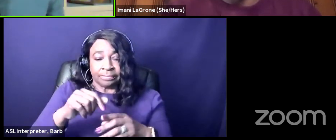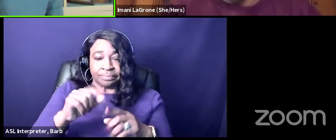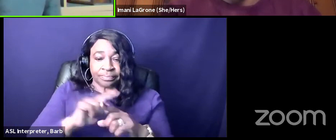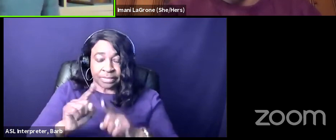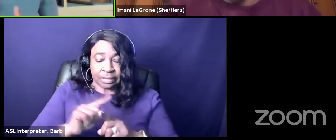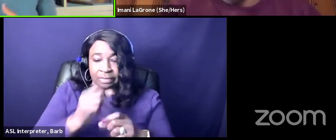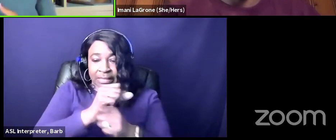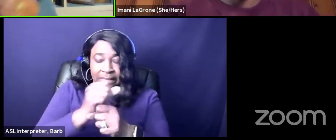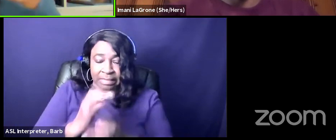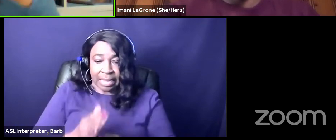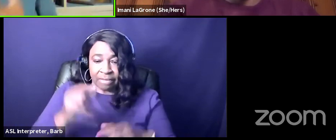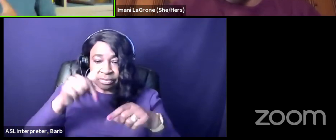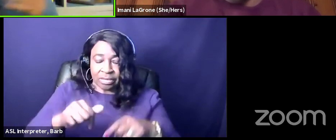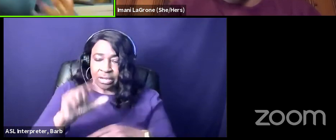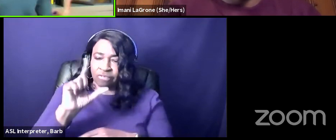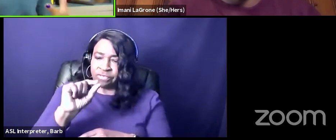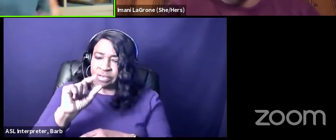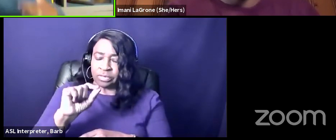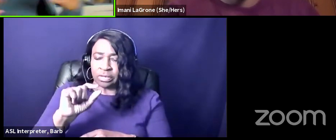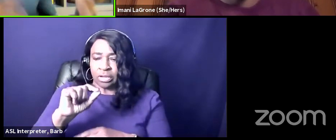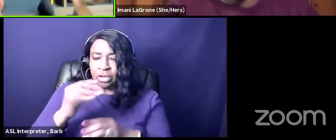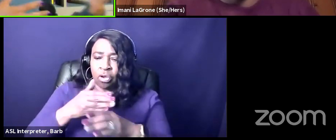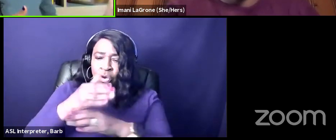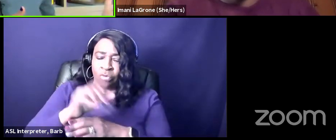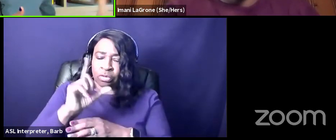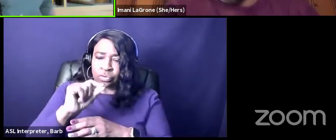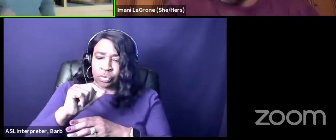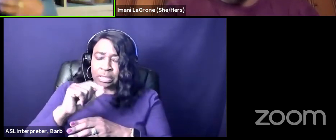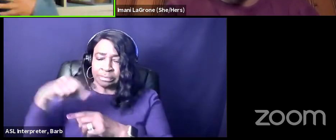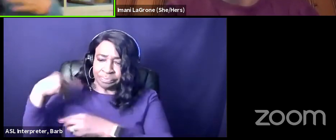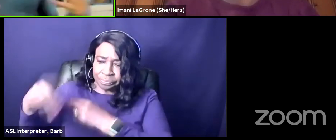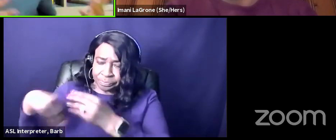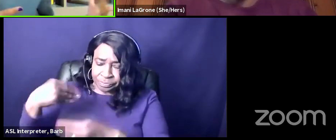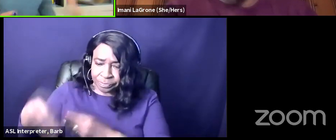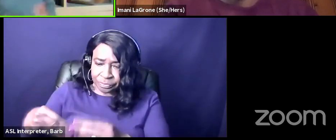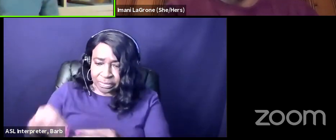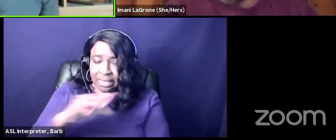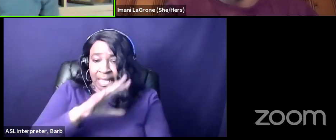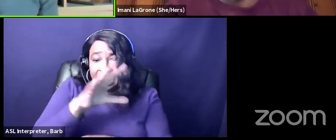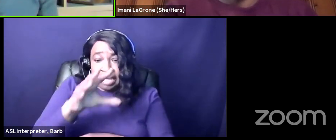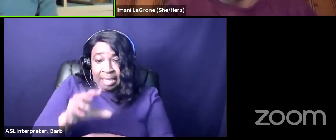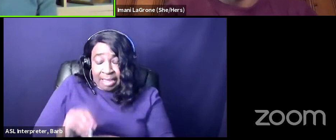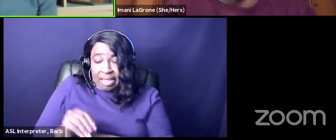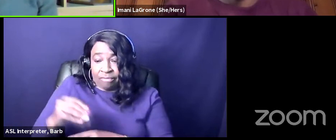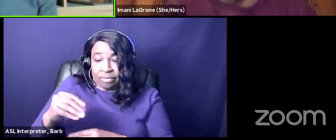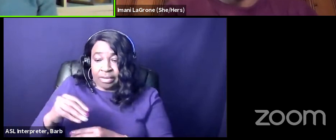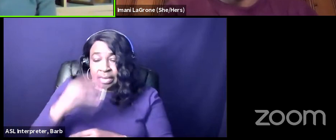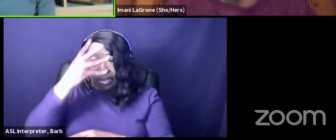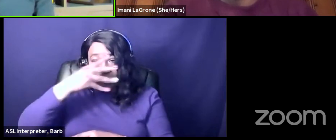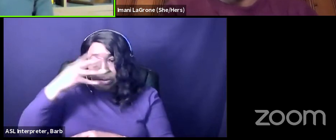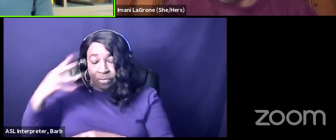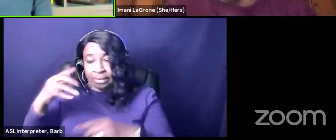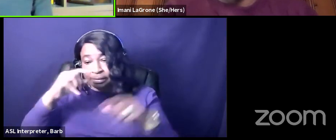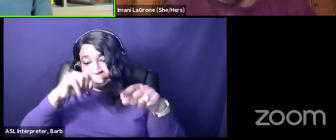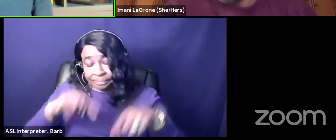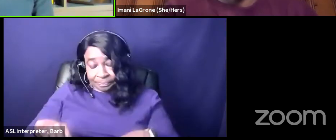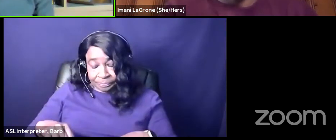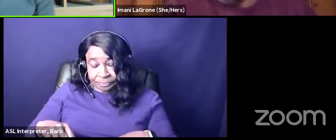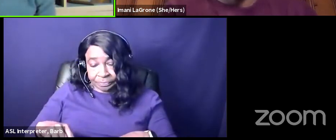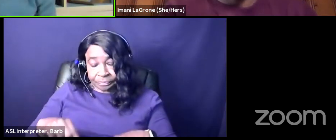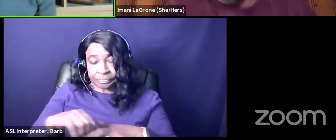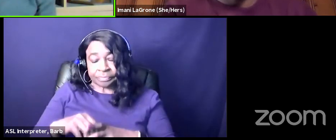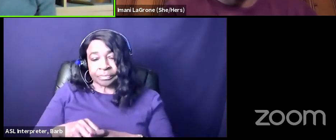15 20 plus generations african immigrants in caribbean or afro-caribbean immigrants as i use them in the book and so